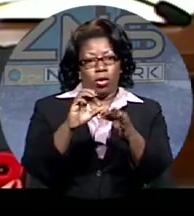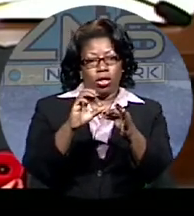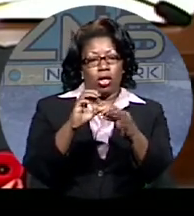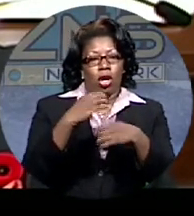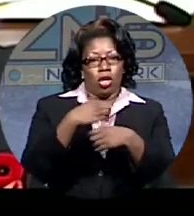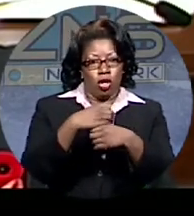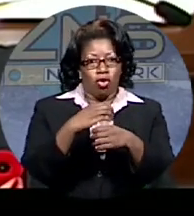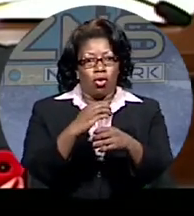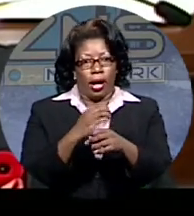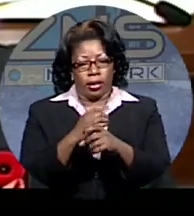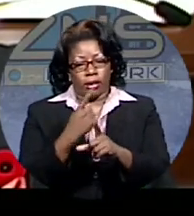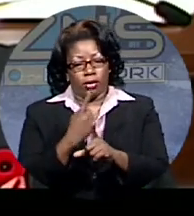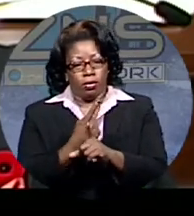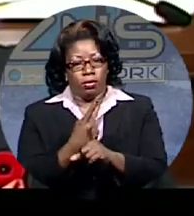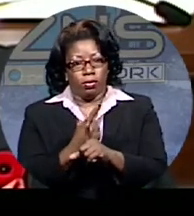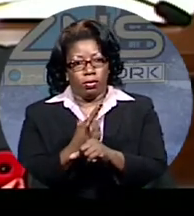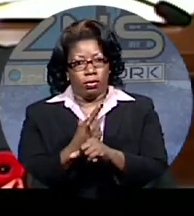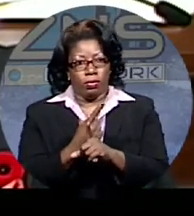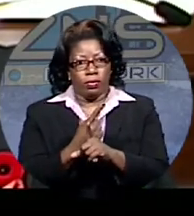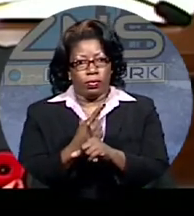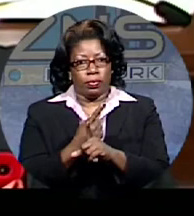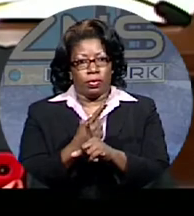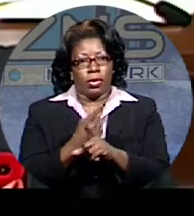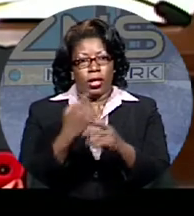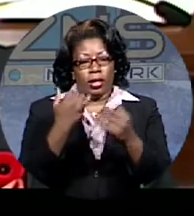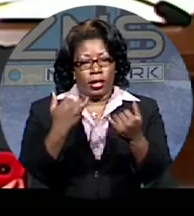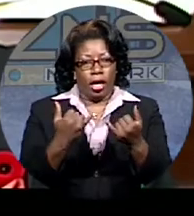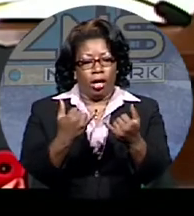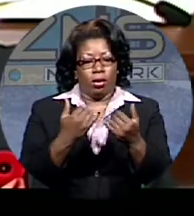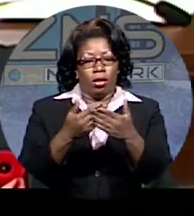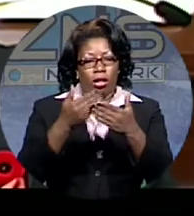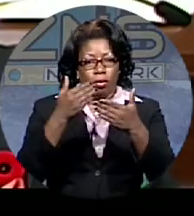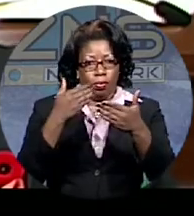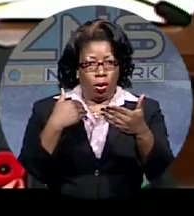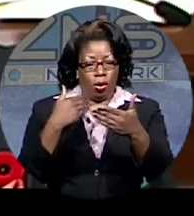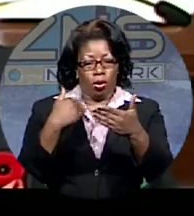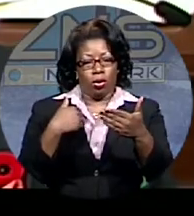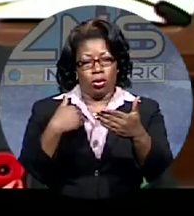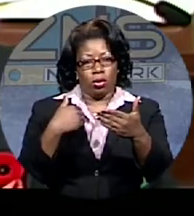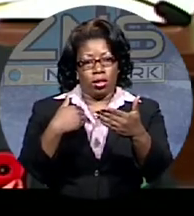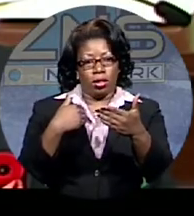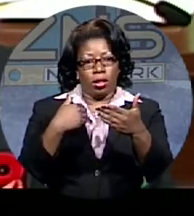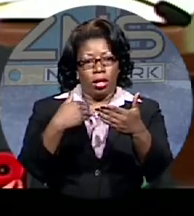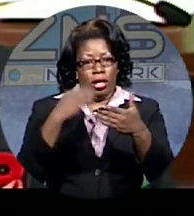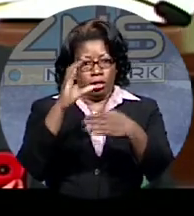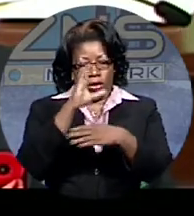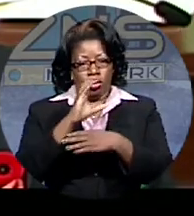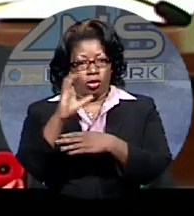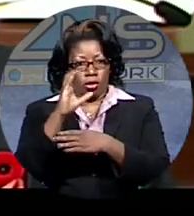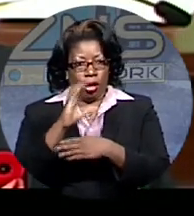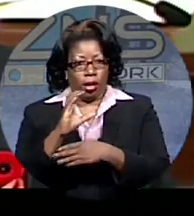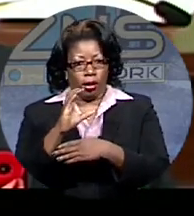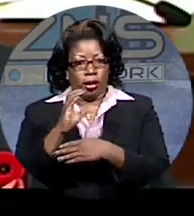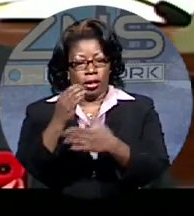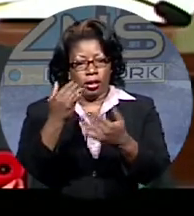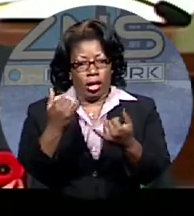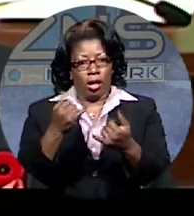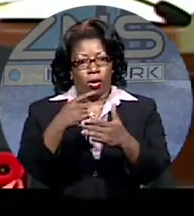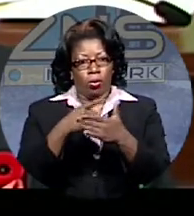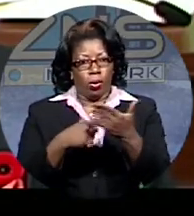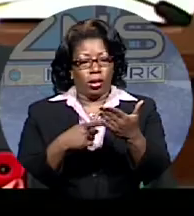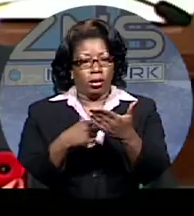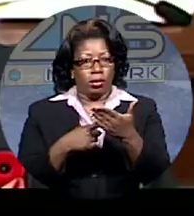remainder are being addressed. The TSA observed during the post-inspection review that it anticipated that the remaining issues will